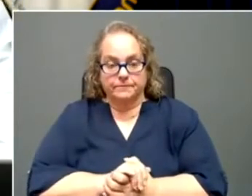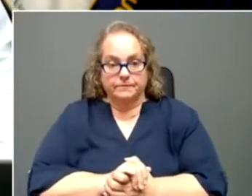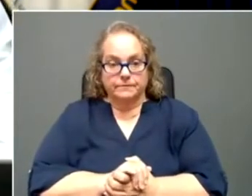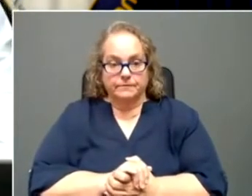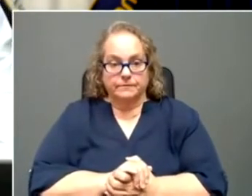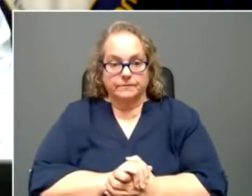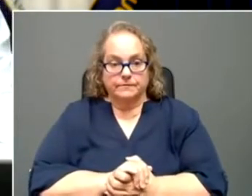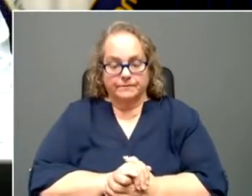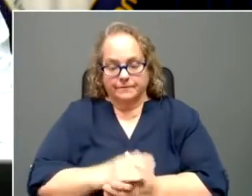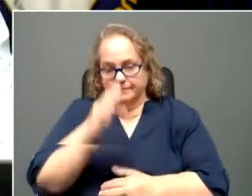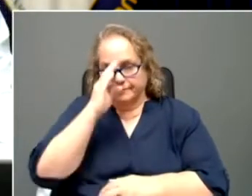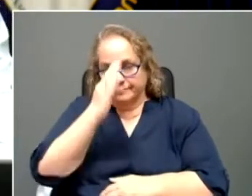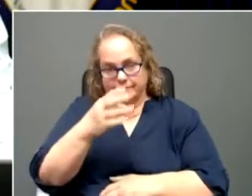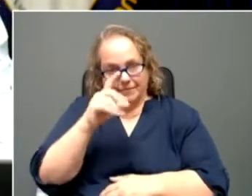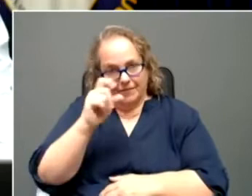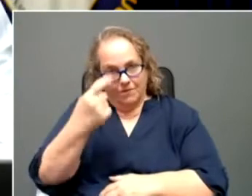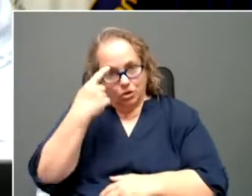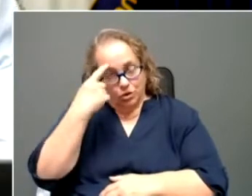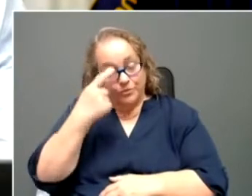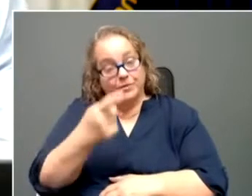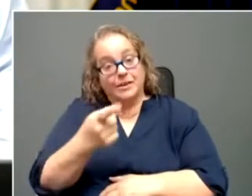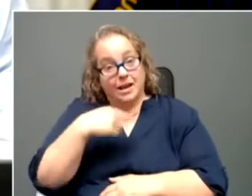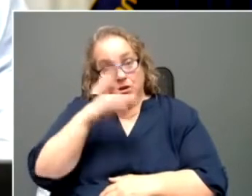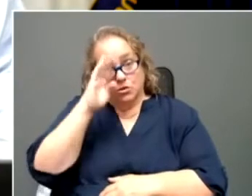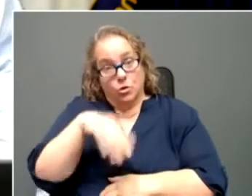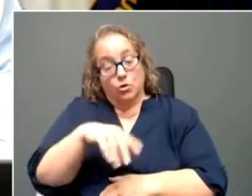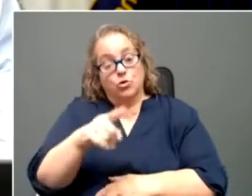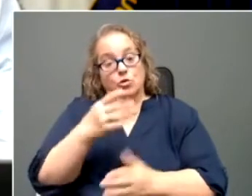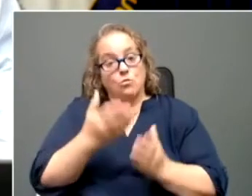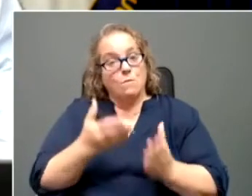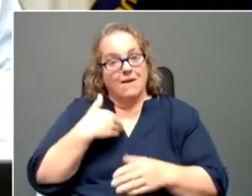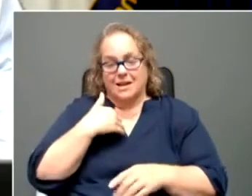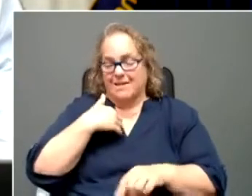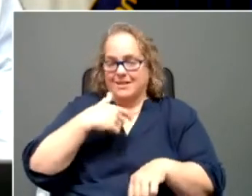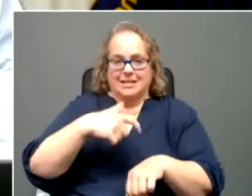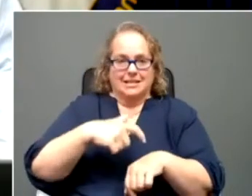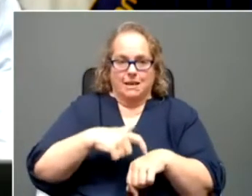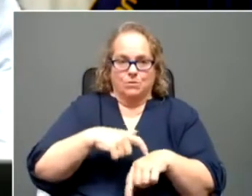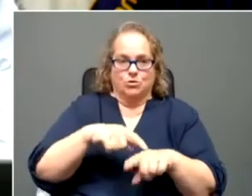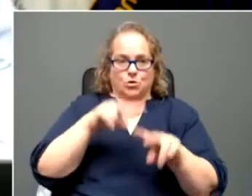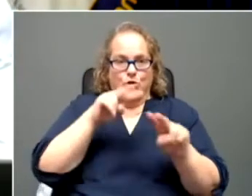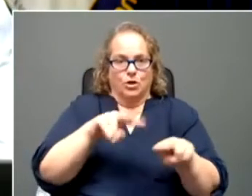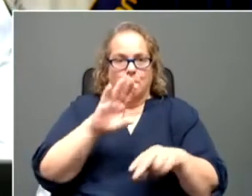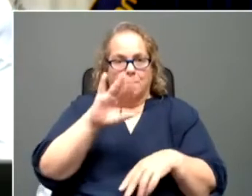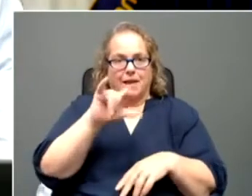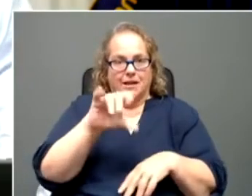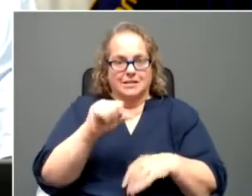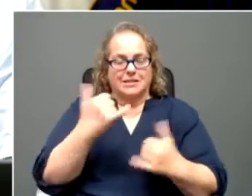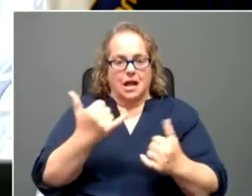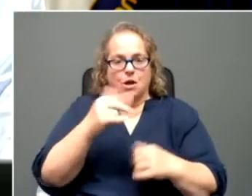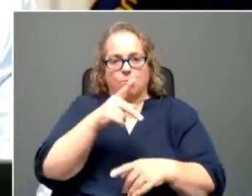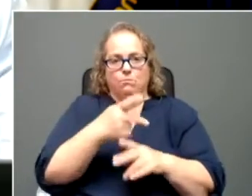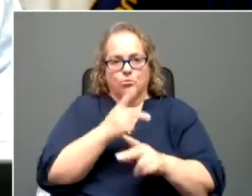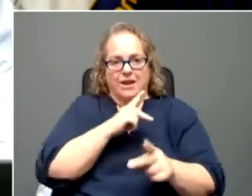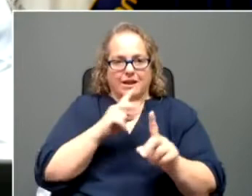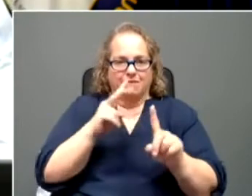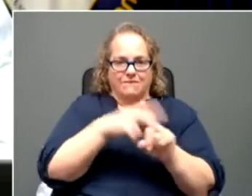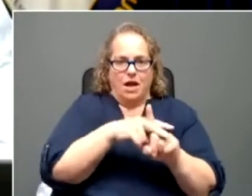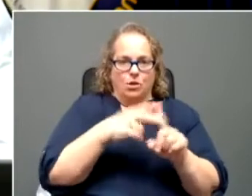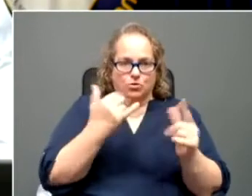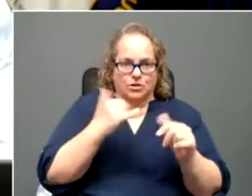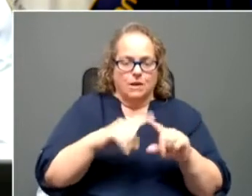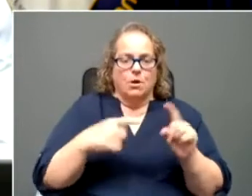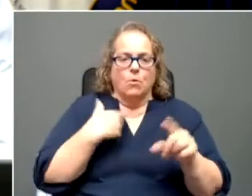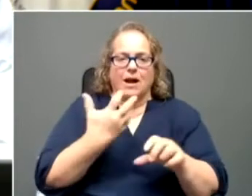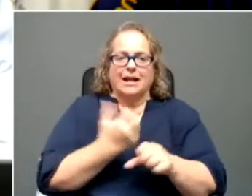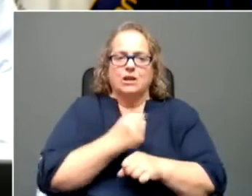Hi, governor. Um, I know you probably haven't had time to look at the bills being pre filed today, but I wanted to get your first impression of